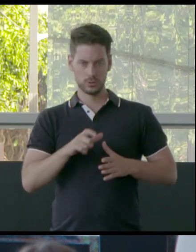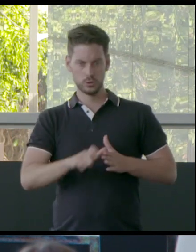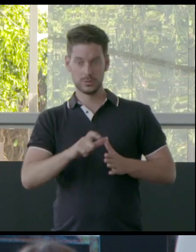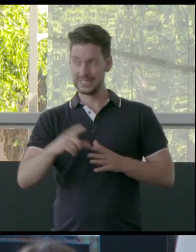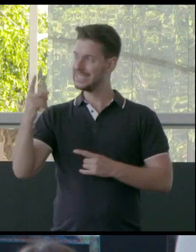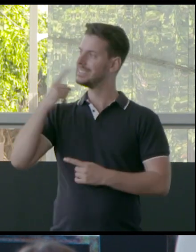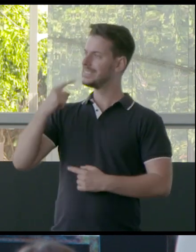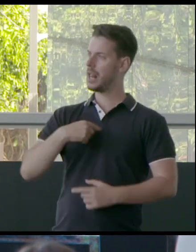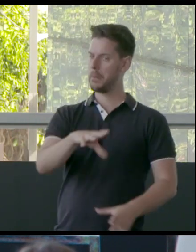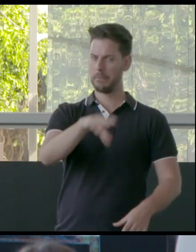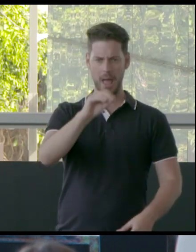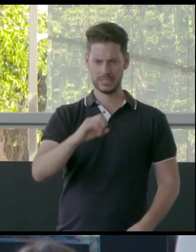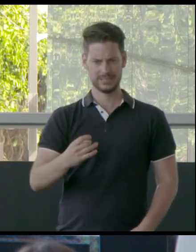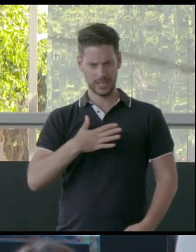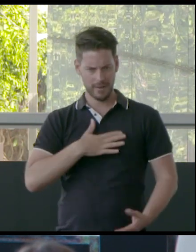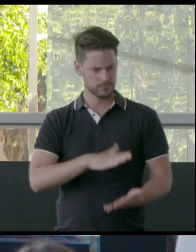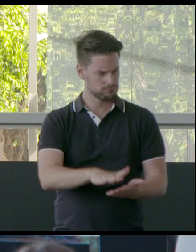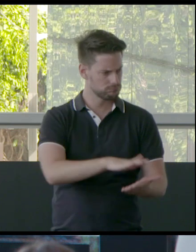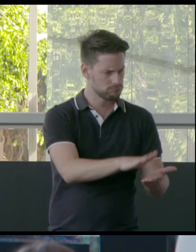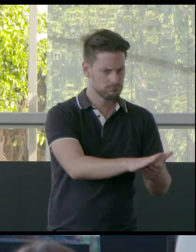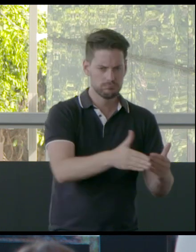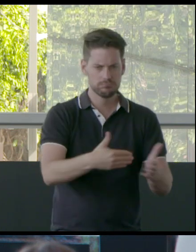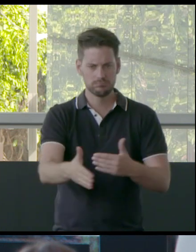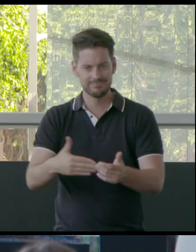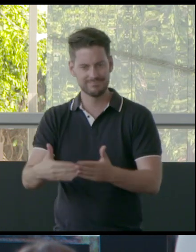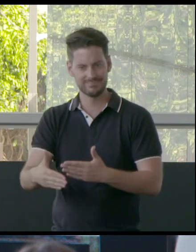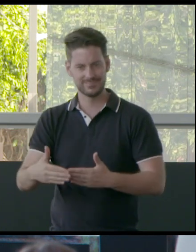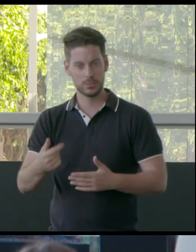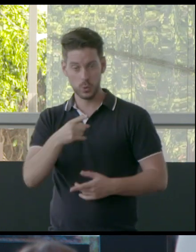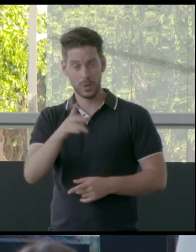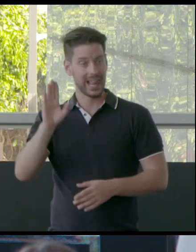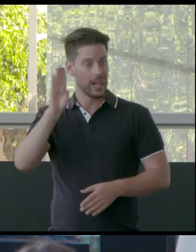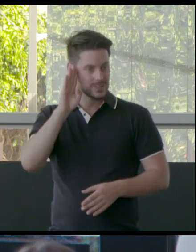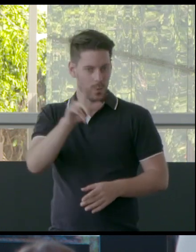-one had taught me. I think that the language of the land is very, very strong if you listen.